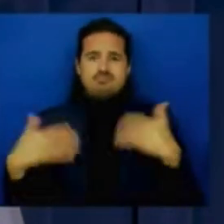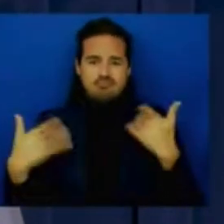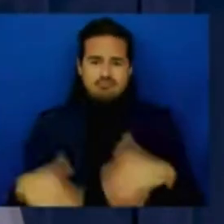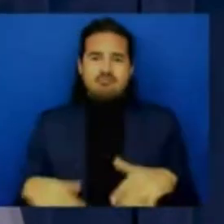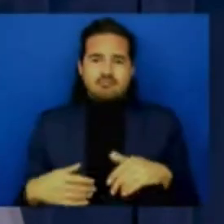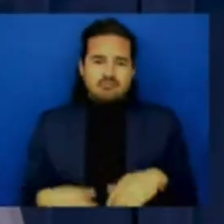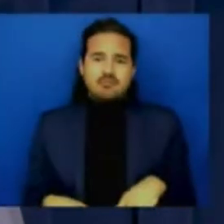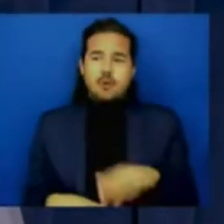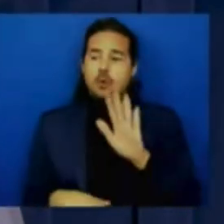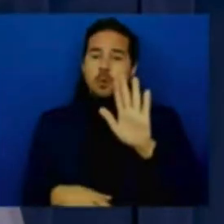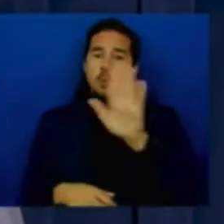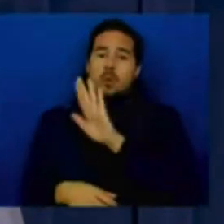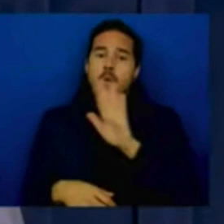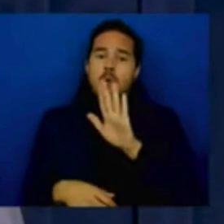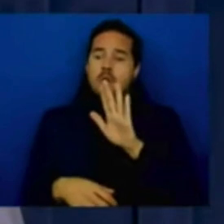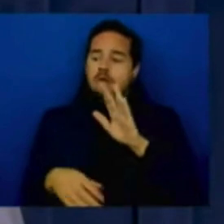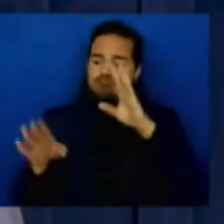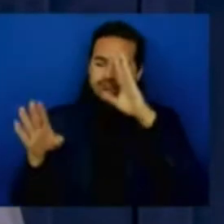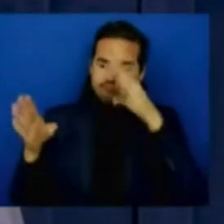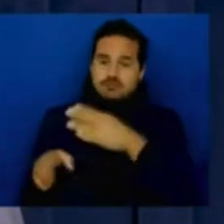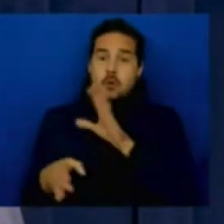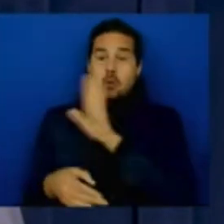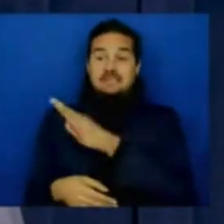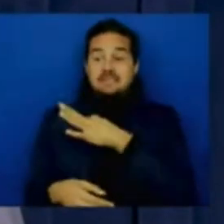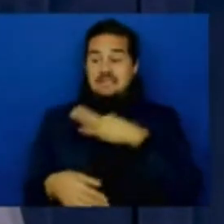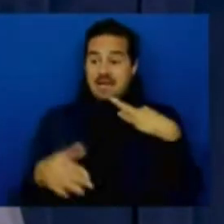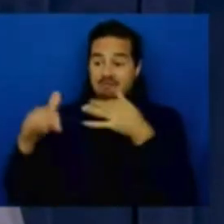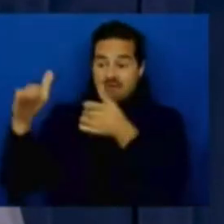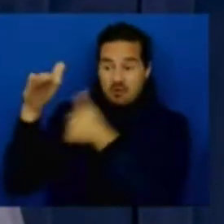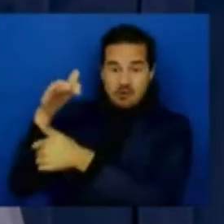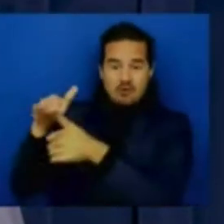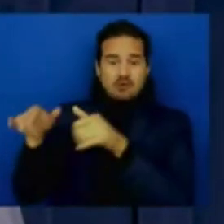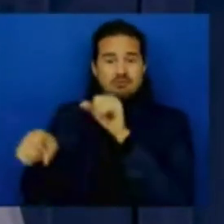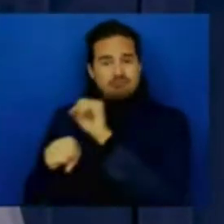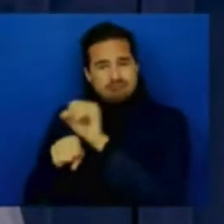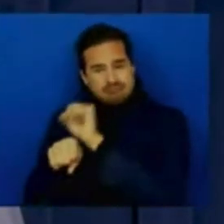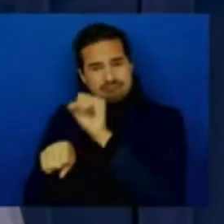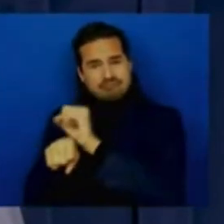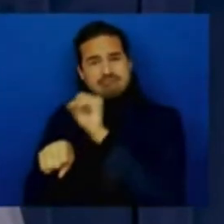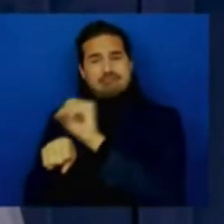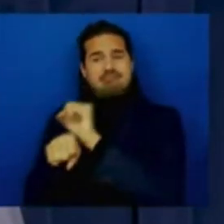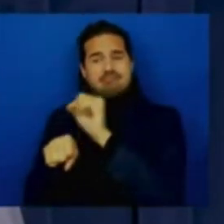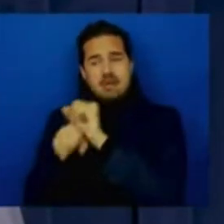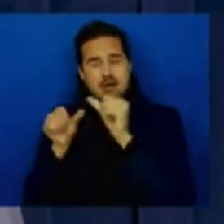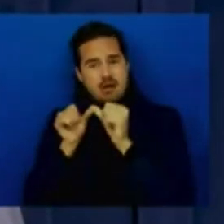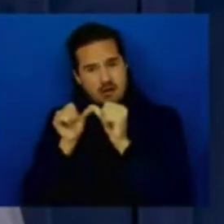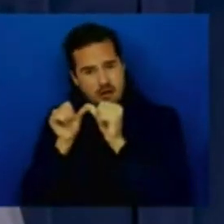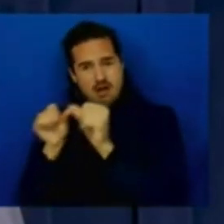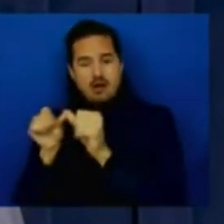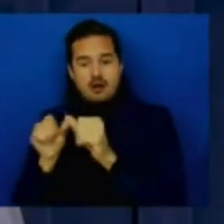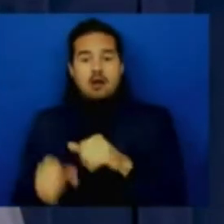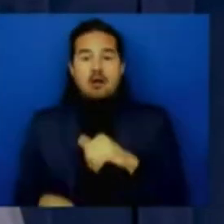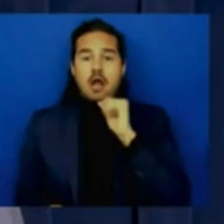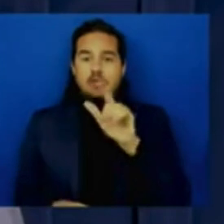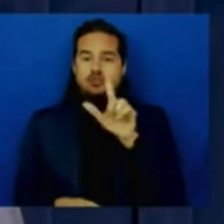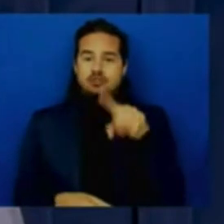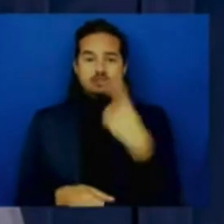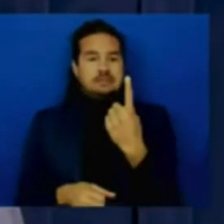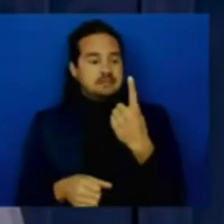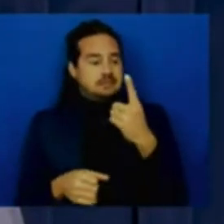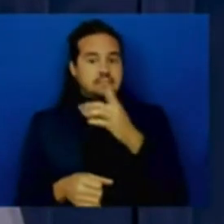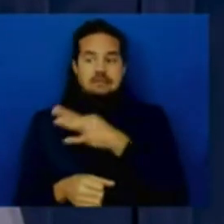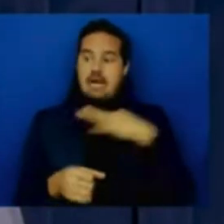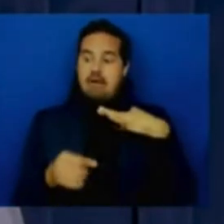to work across the spectrum working not just with our staff but with so many of the stakeholders that are here